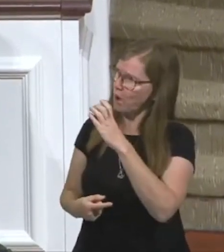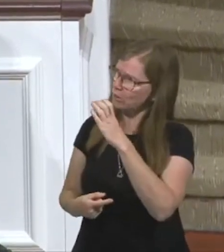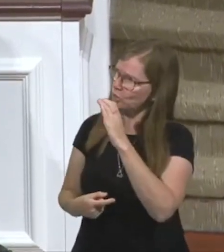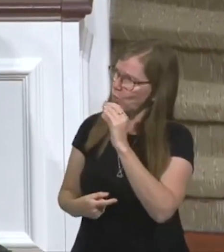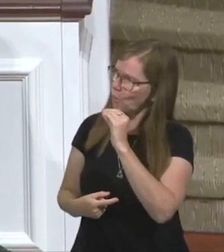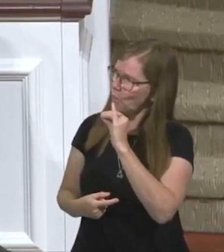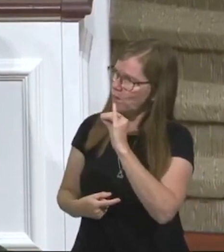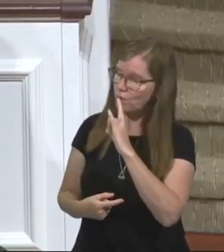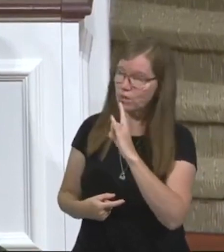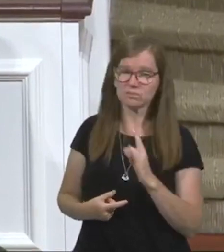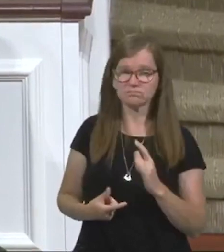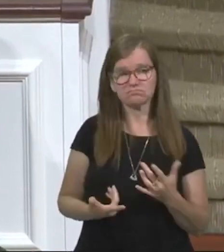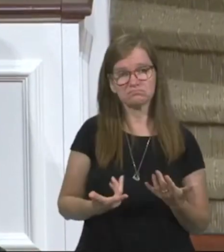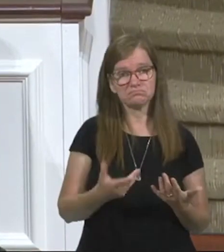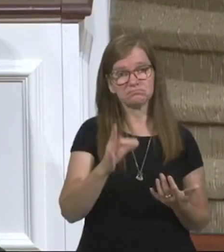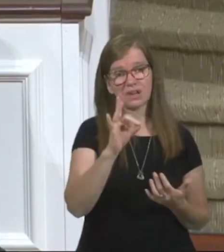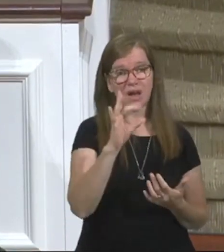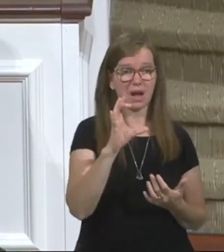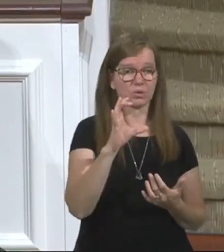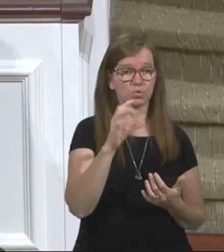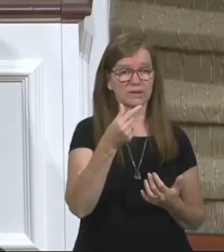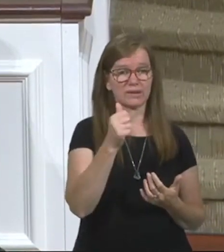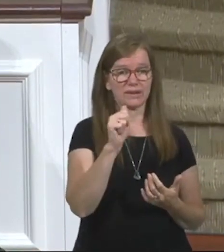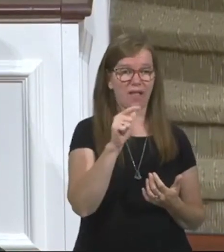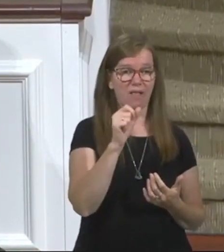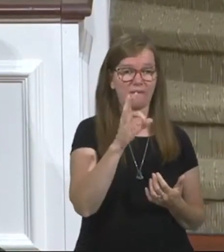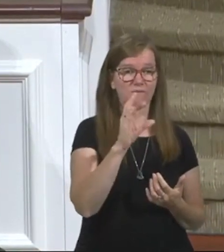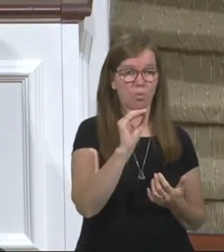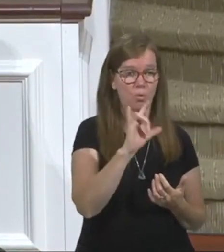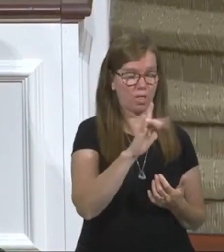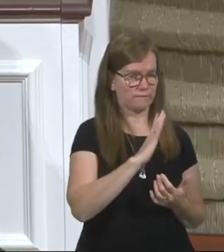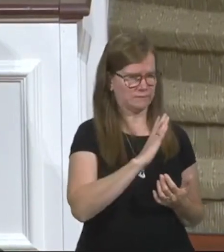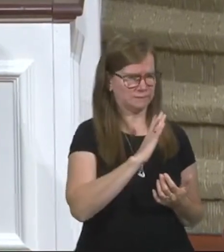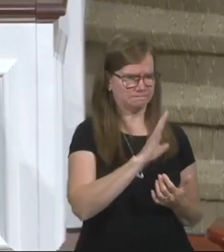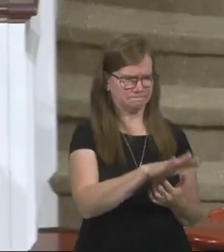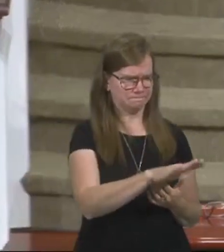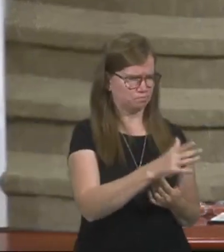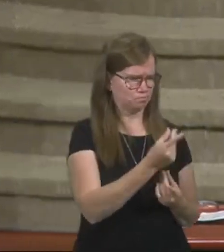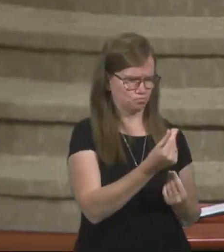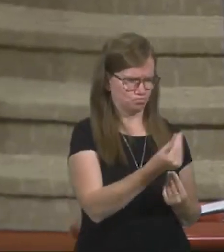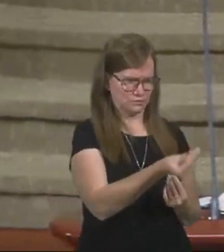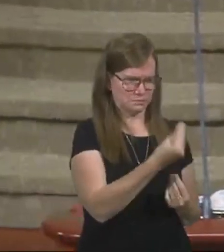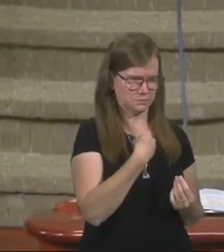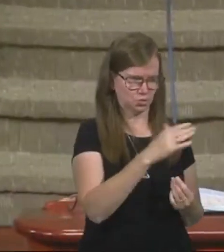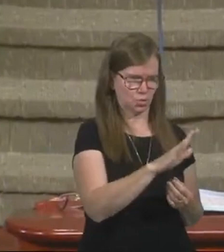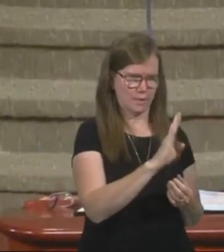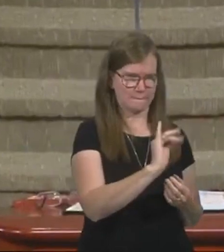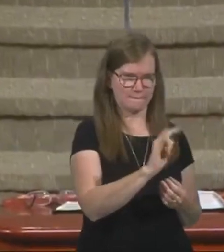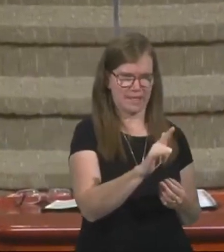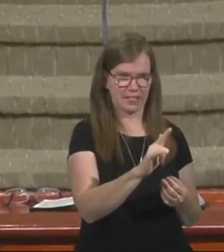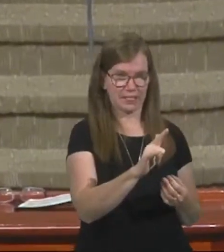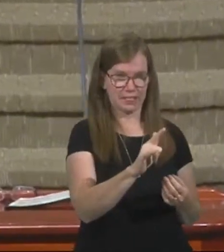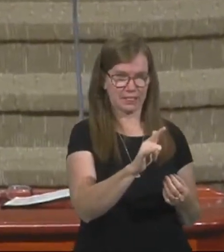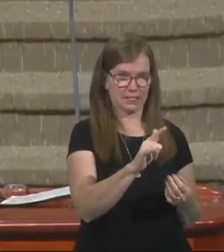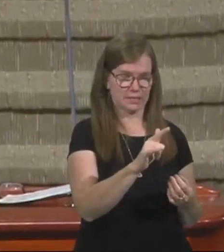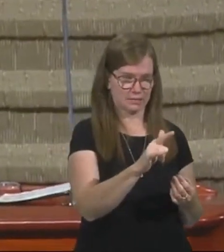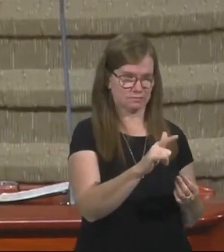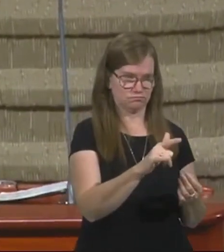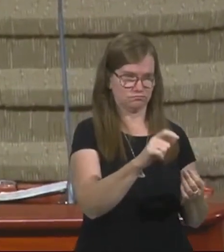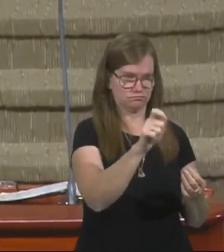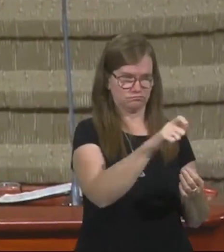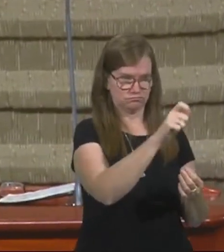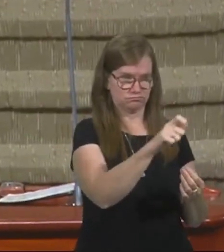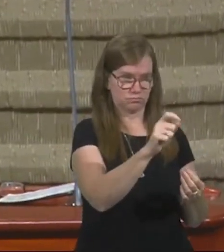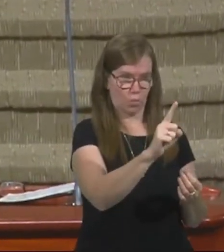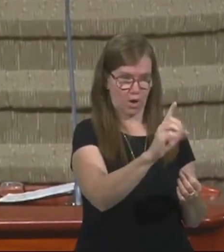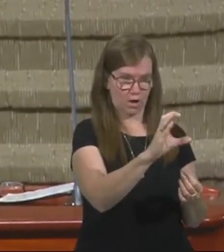And he said, that's about 800 gallons of oil. He said, all right, look, give me your bill. Give me your bill. Turn around, take it out, cross